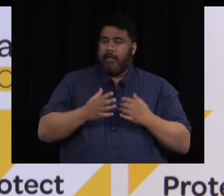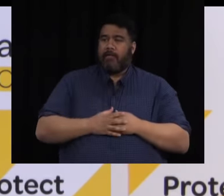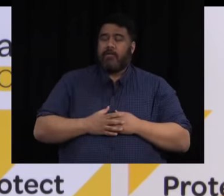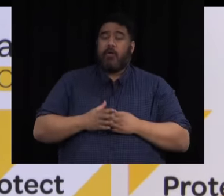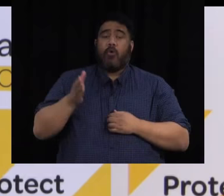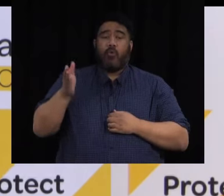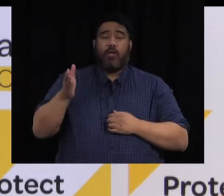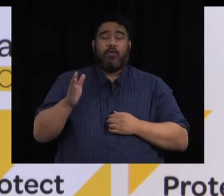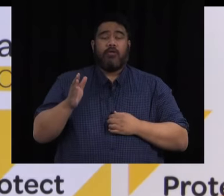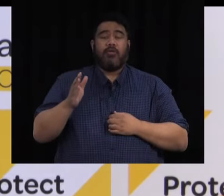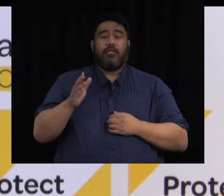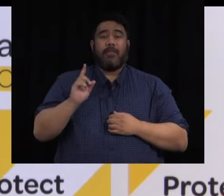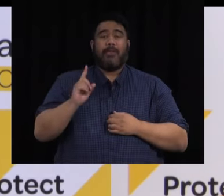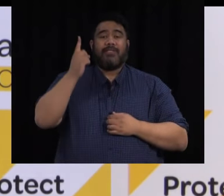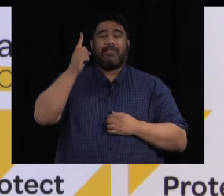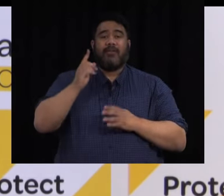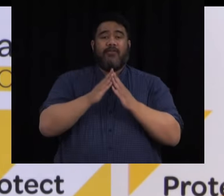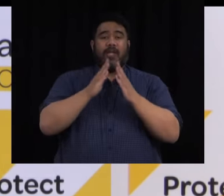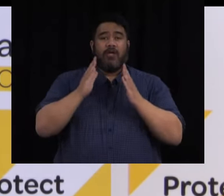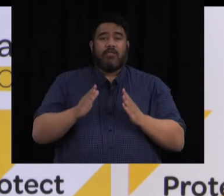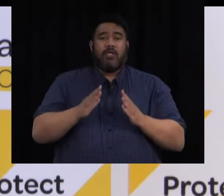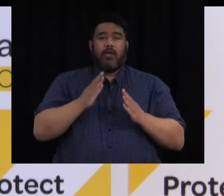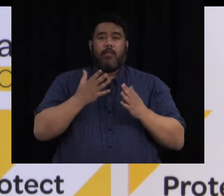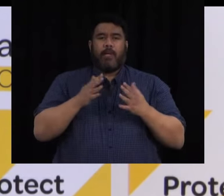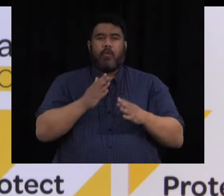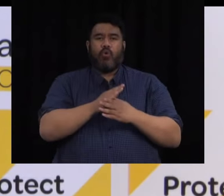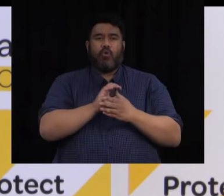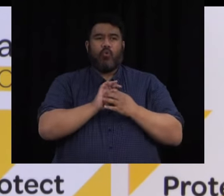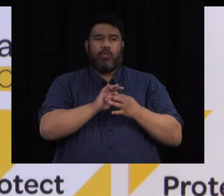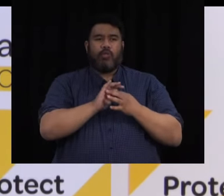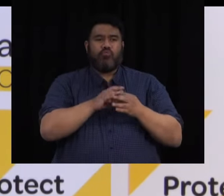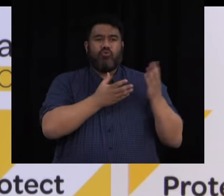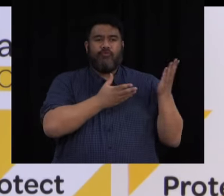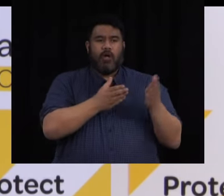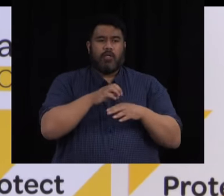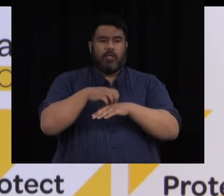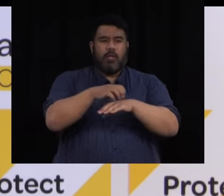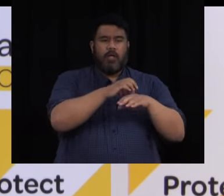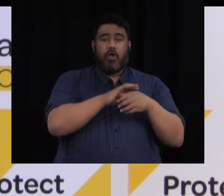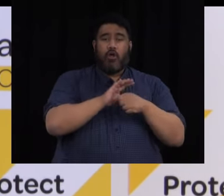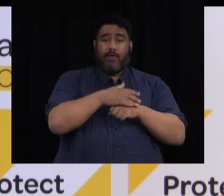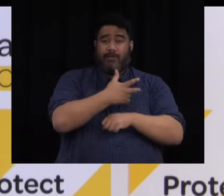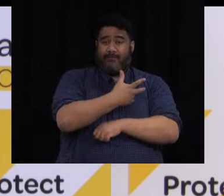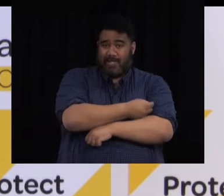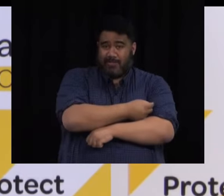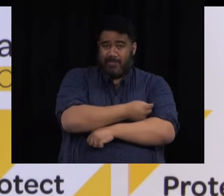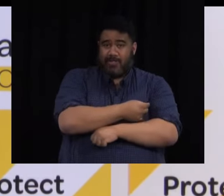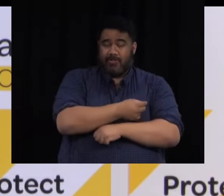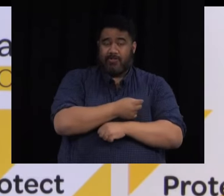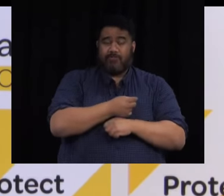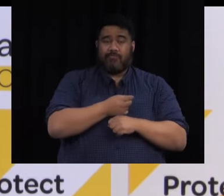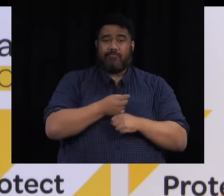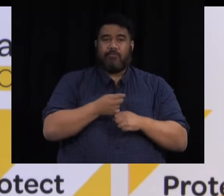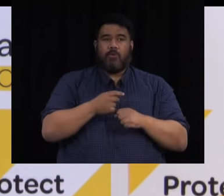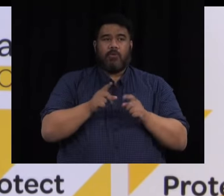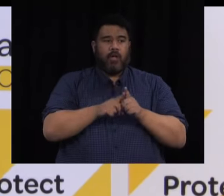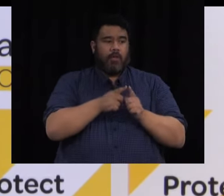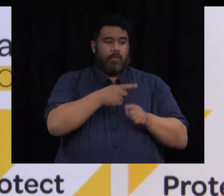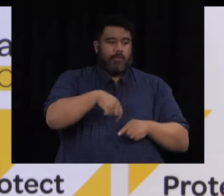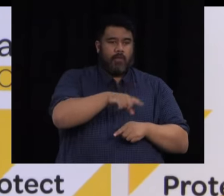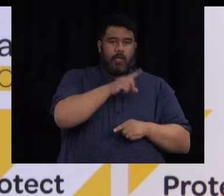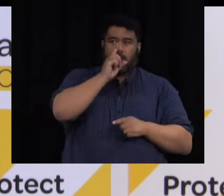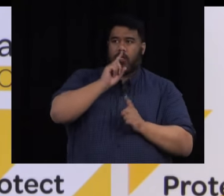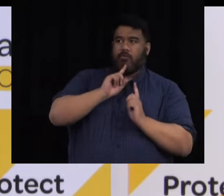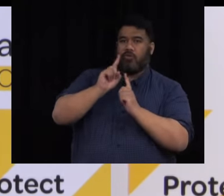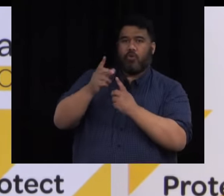work with those emergency and transitional housing providers around vaccination and around ensuring that there is access to vaccination for people